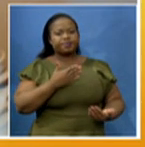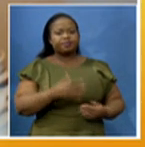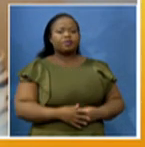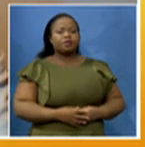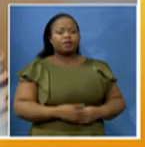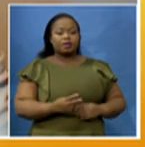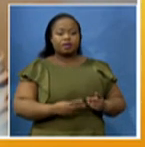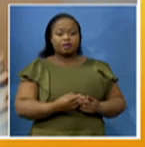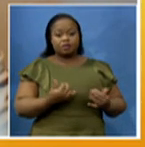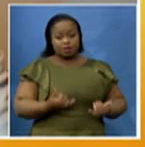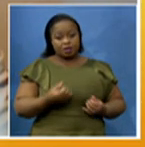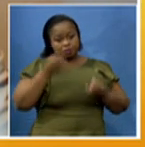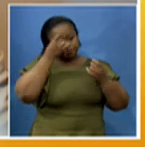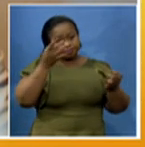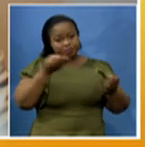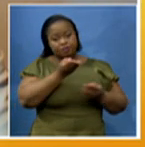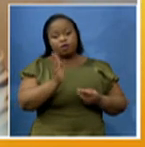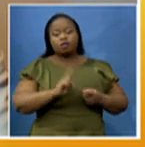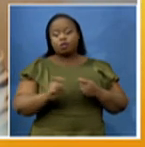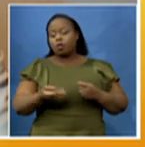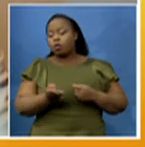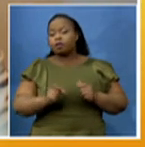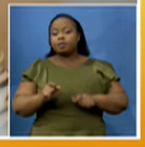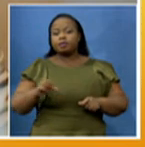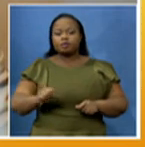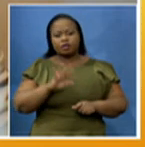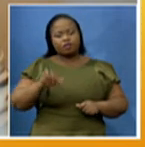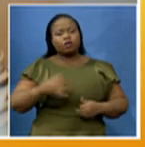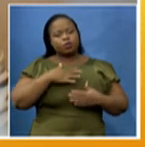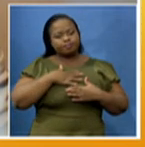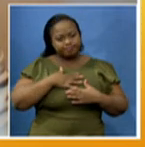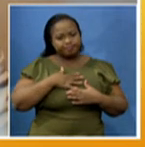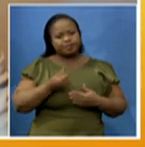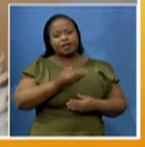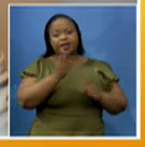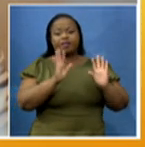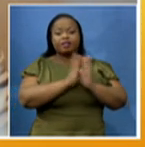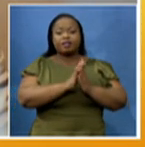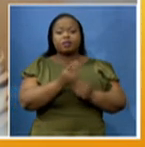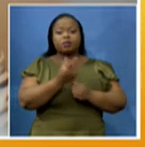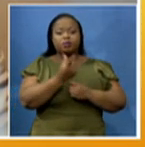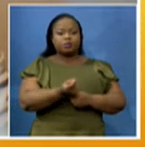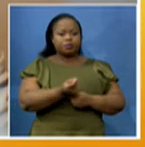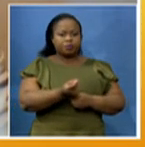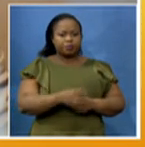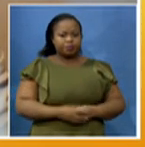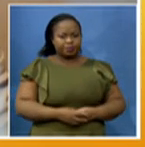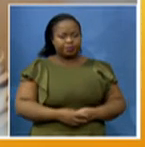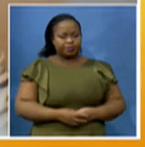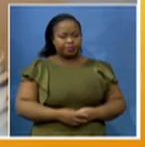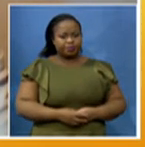this particular message on behalf of all South Africans that we really appreciate all that you do for all of us as a nation.